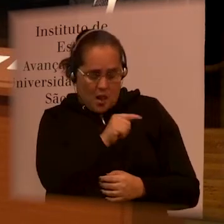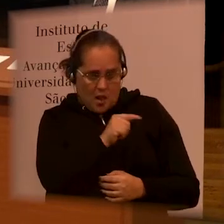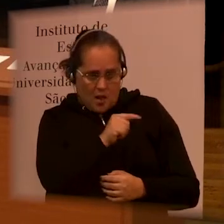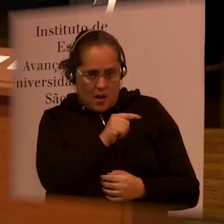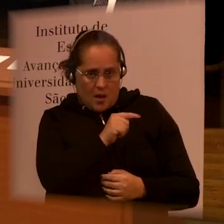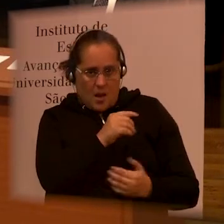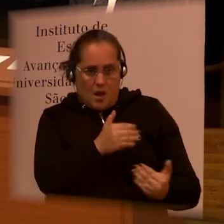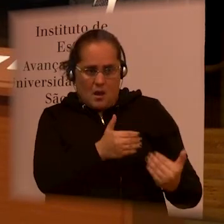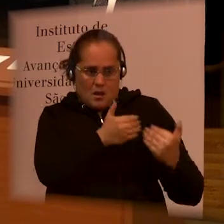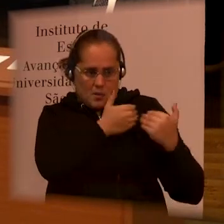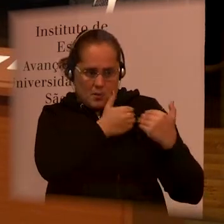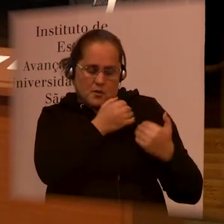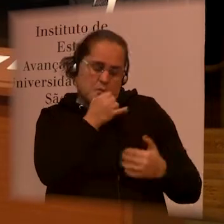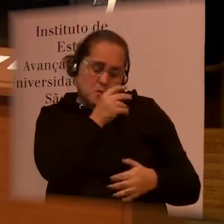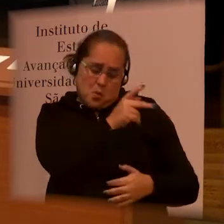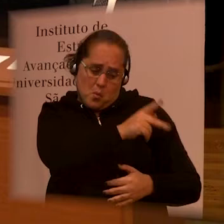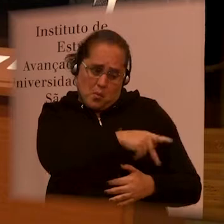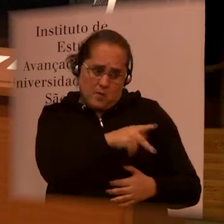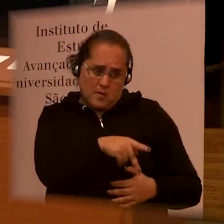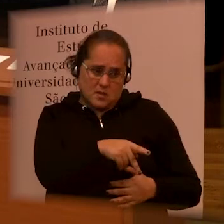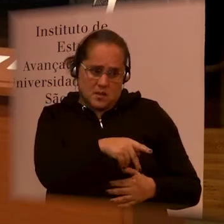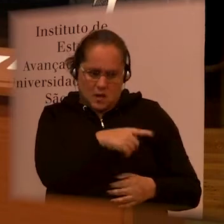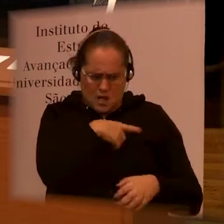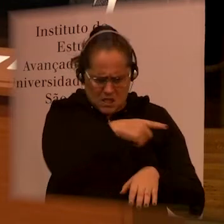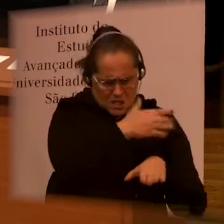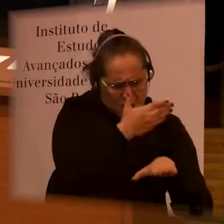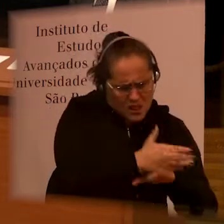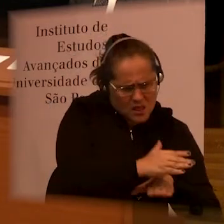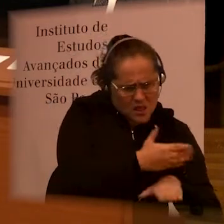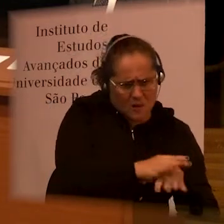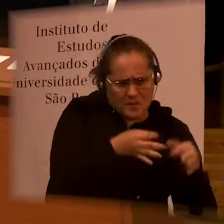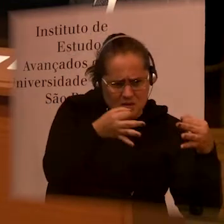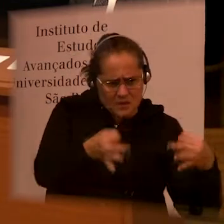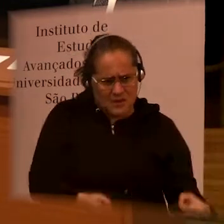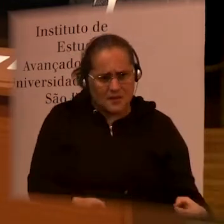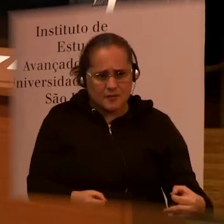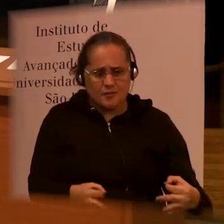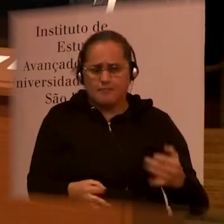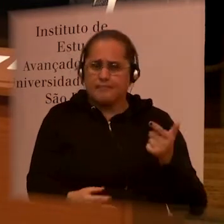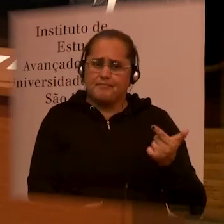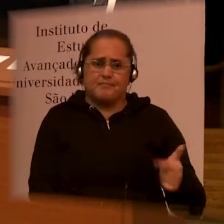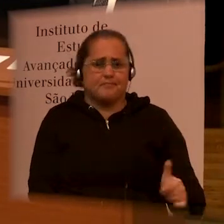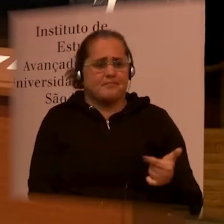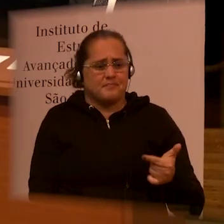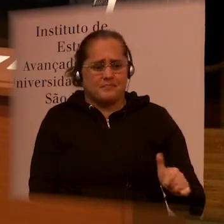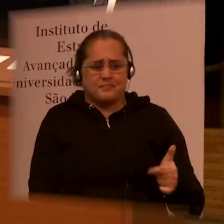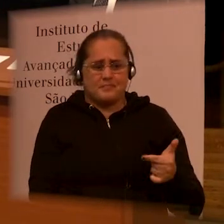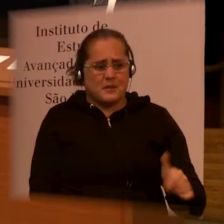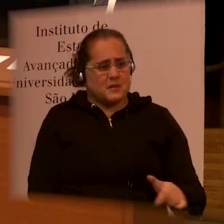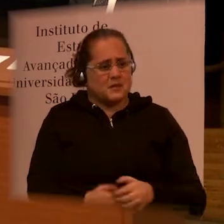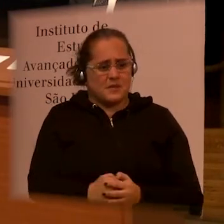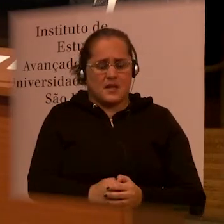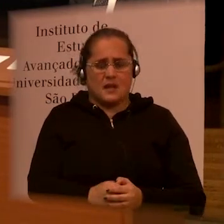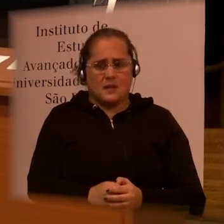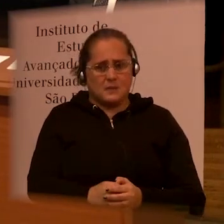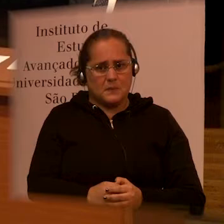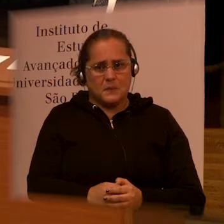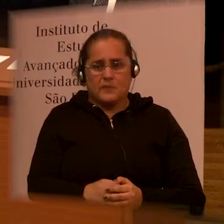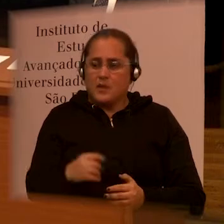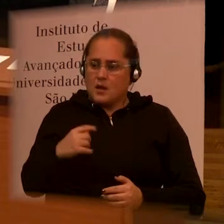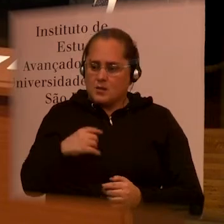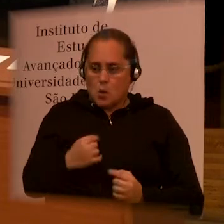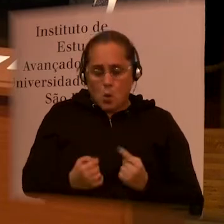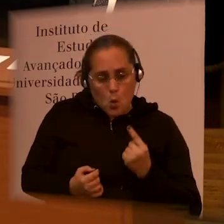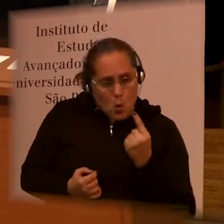discipline. And so there was an intervention put in place to try and tackle that. And it reduced violence. So I think we need to understand